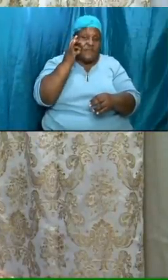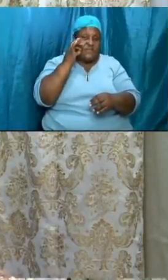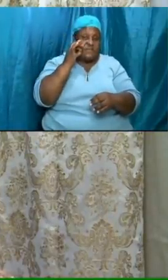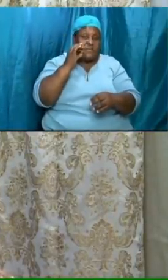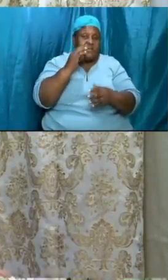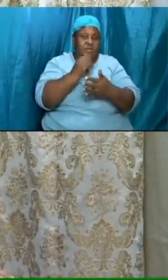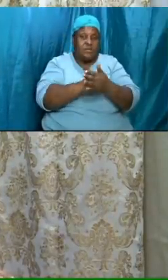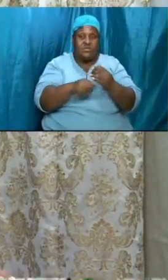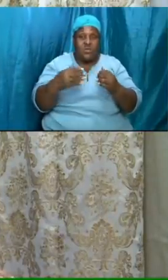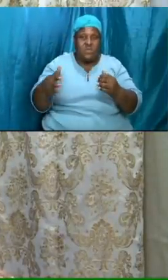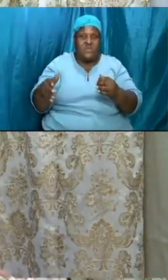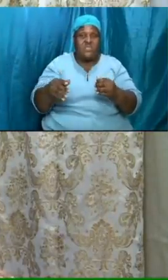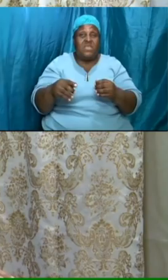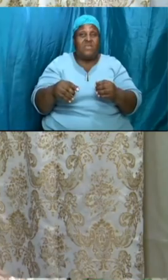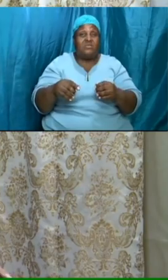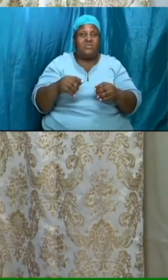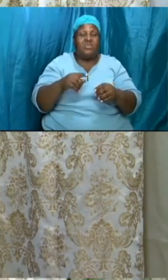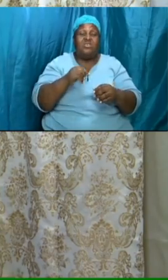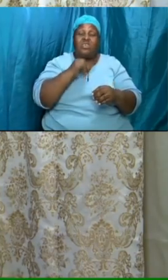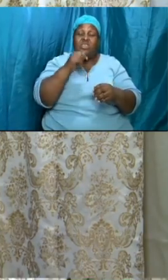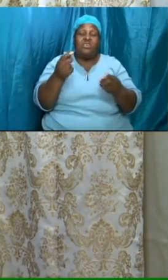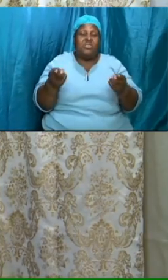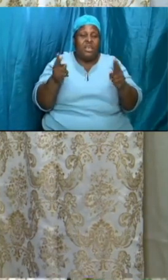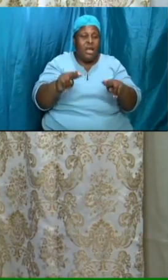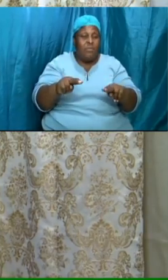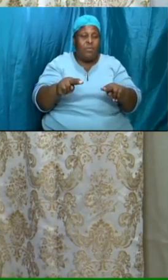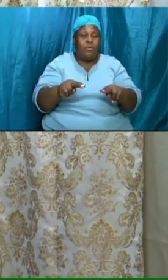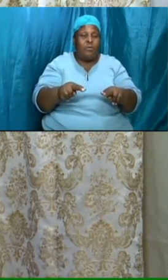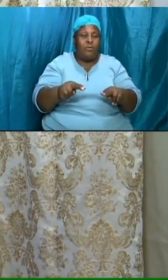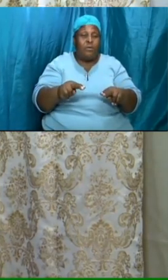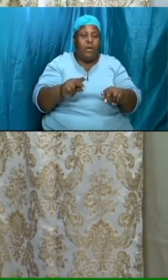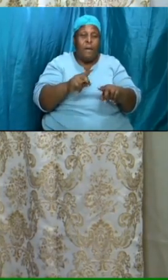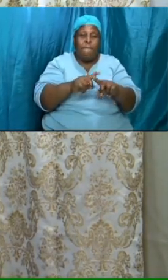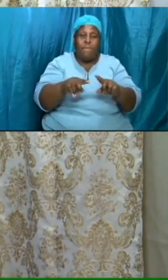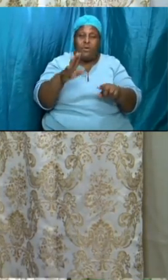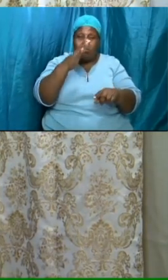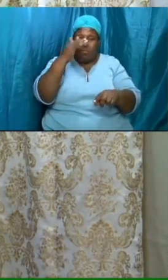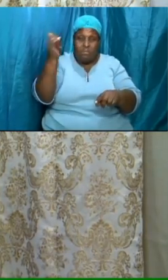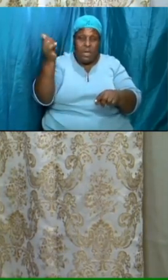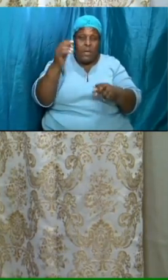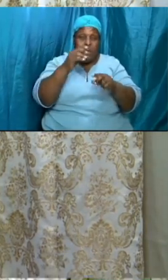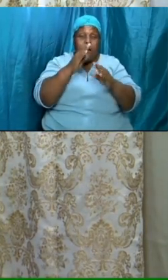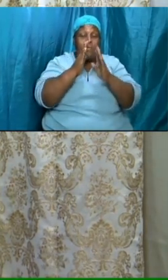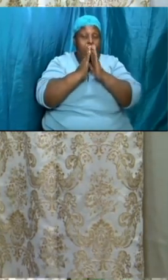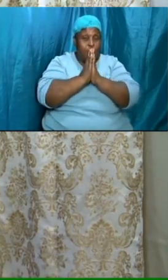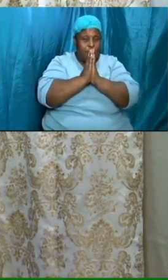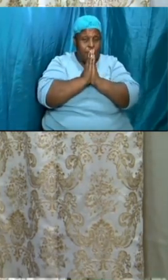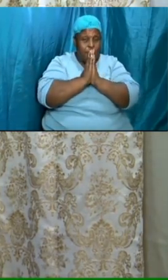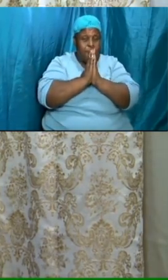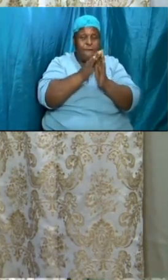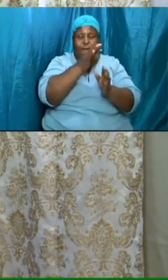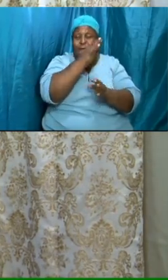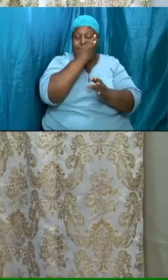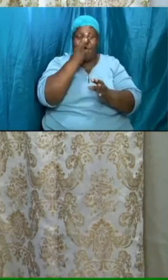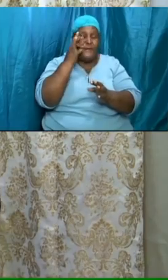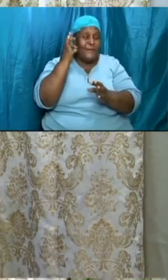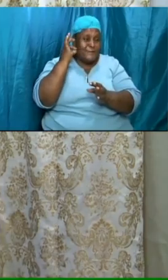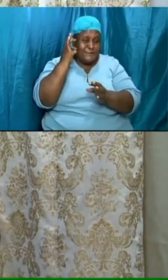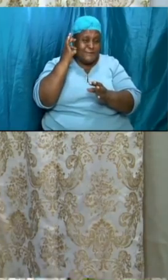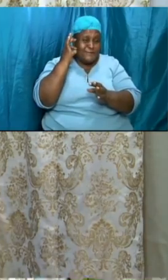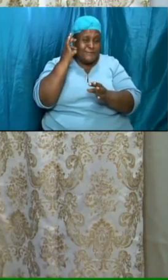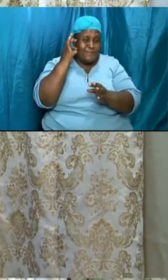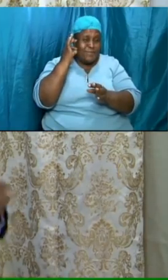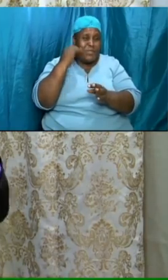except by prayer and fasting and it is important that we understand that we must mortify this body we